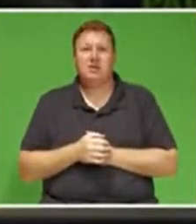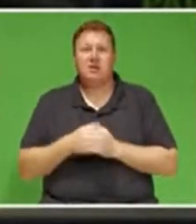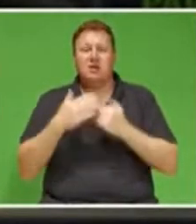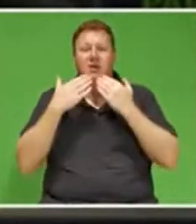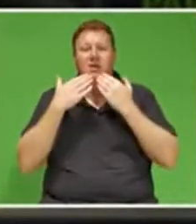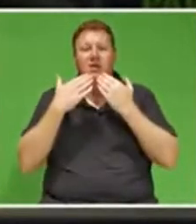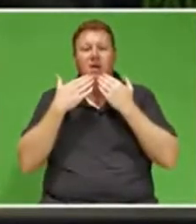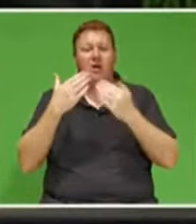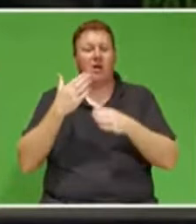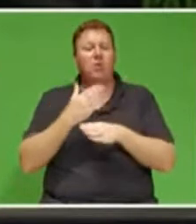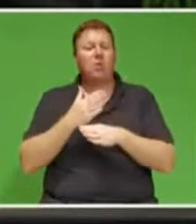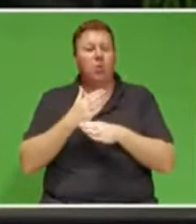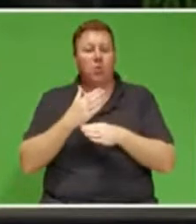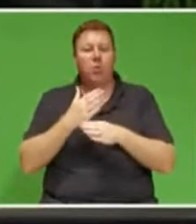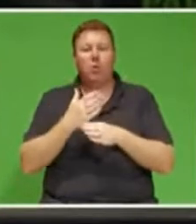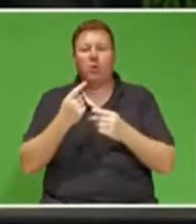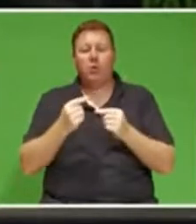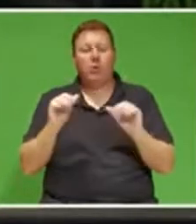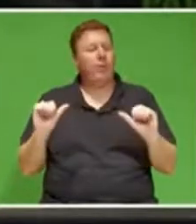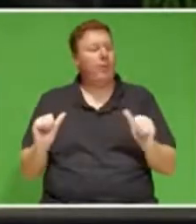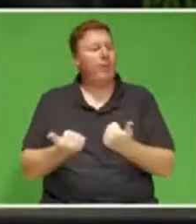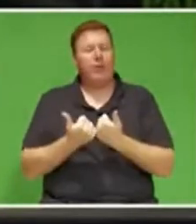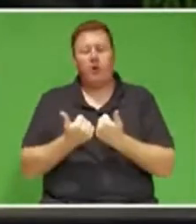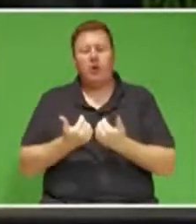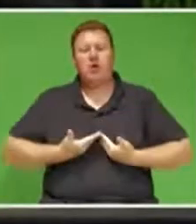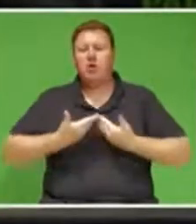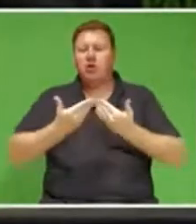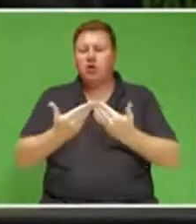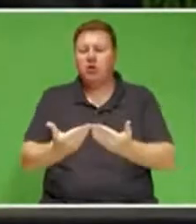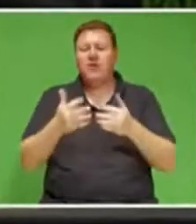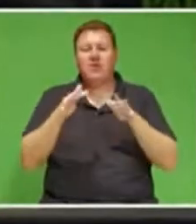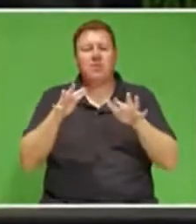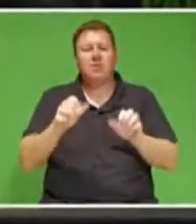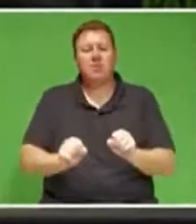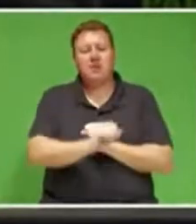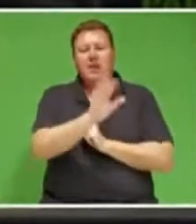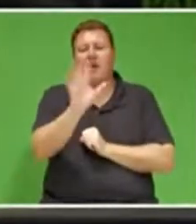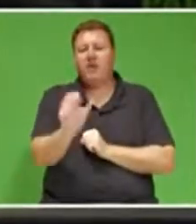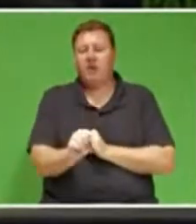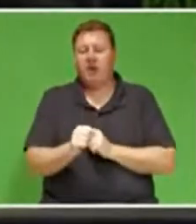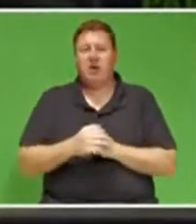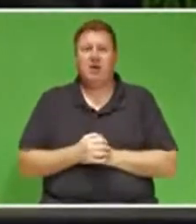that they do in the service of the people of our country.